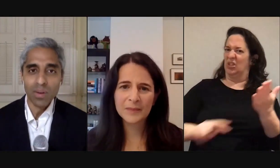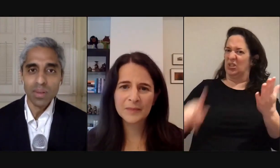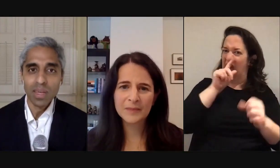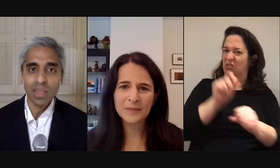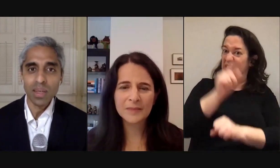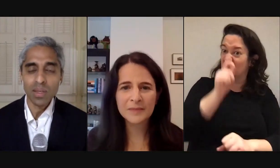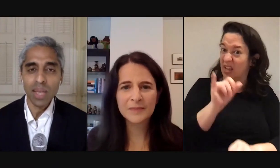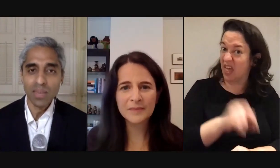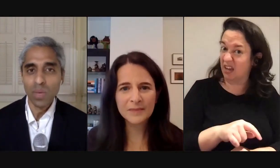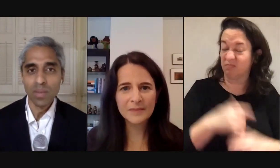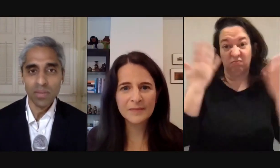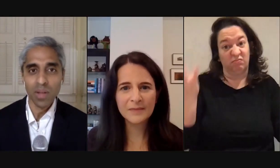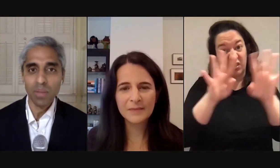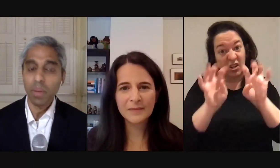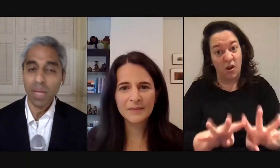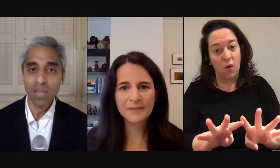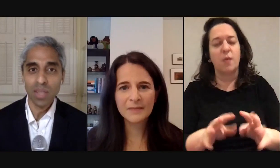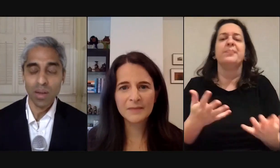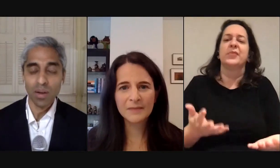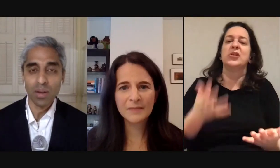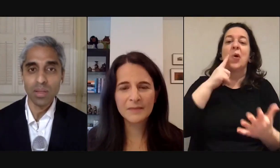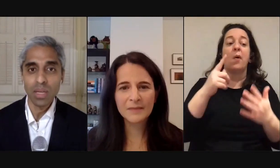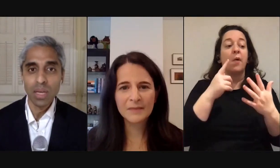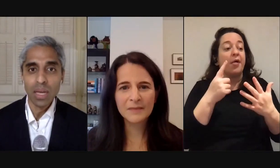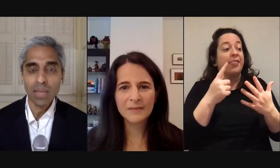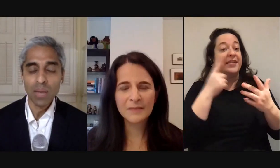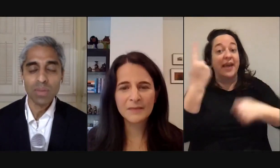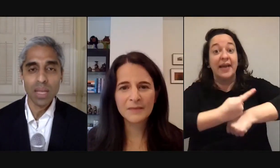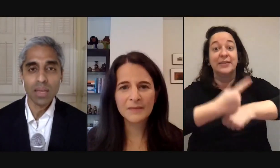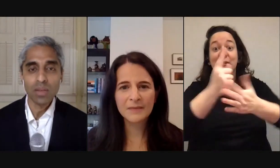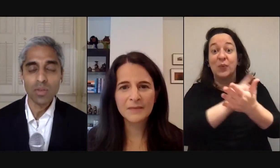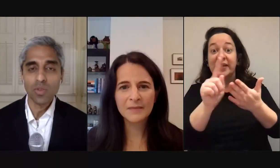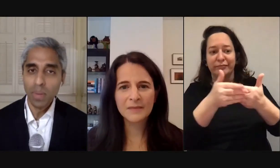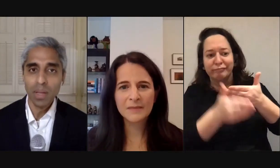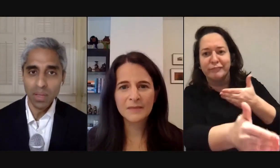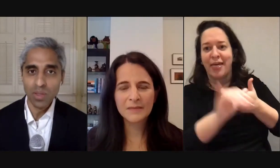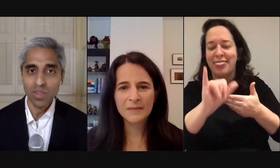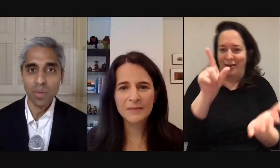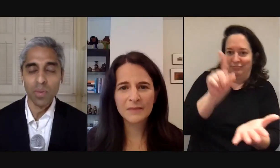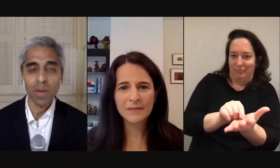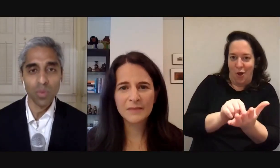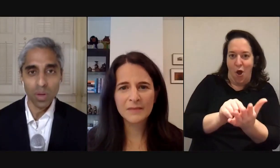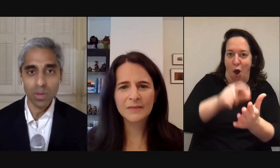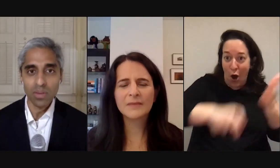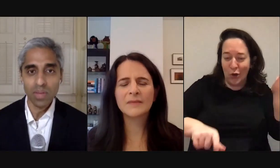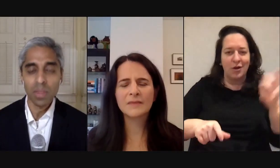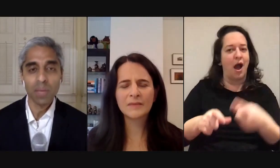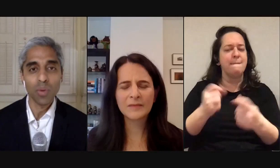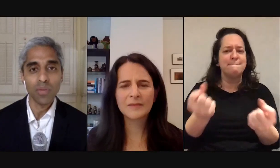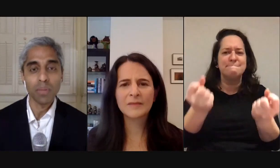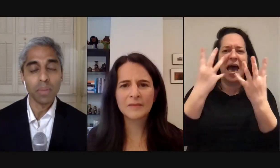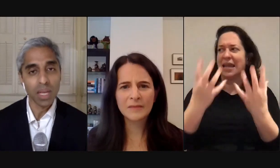what I found in the days and weeks that followed the publication of that article is I was getting so many messages from around the world